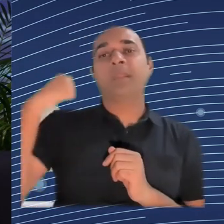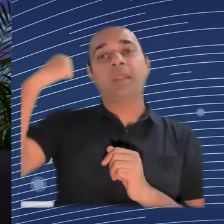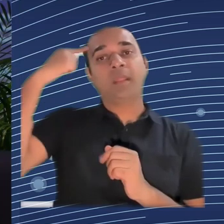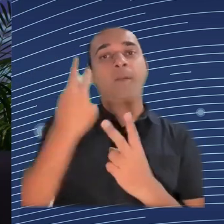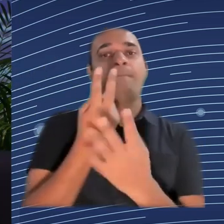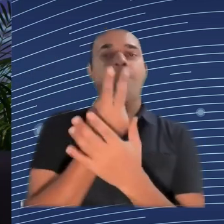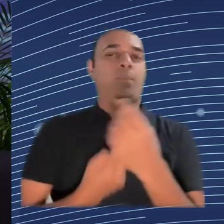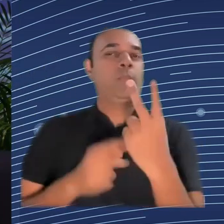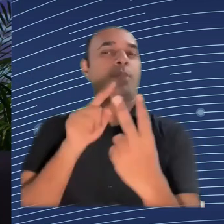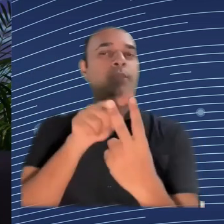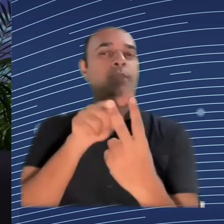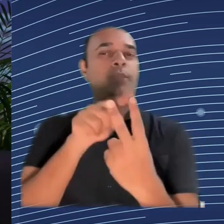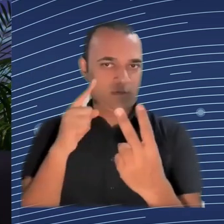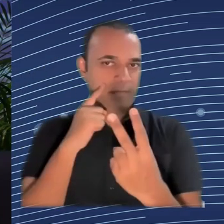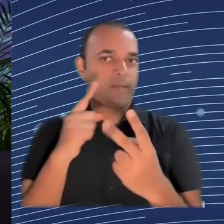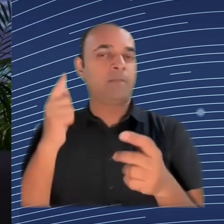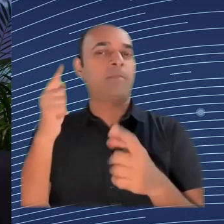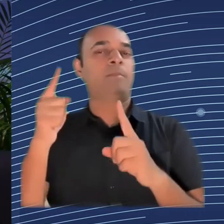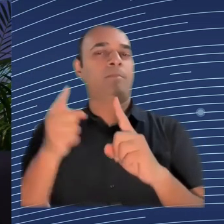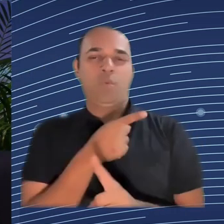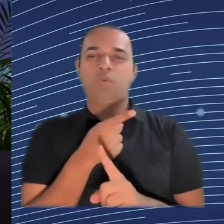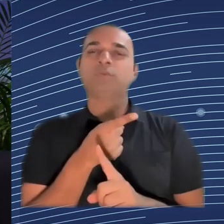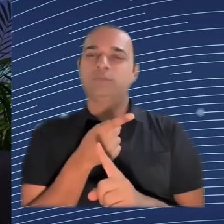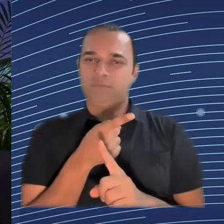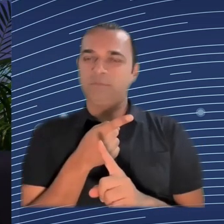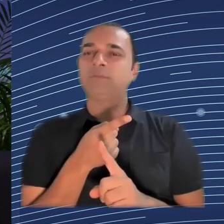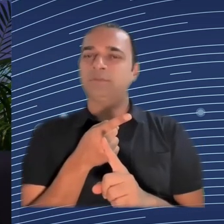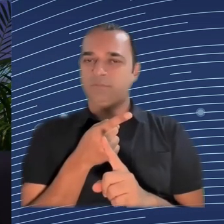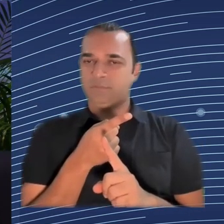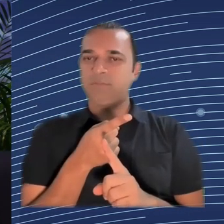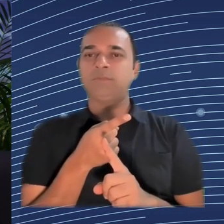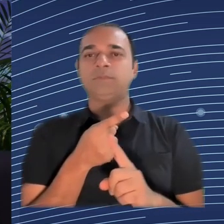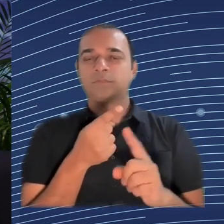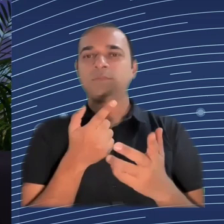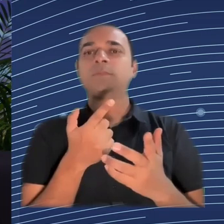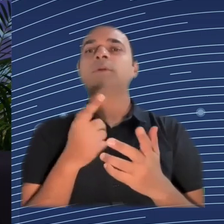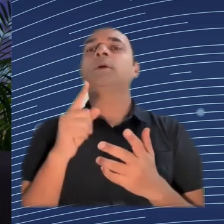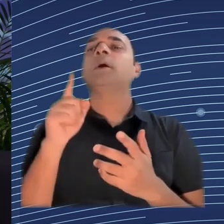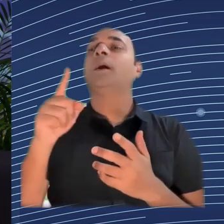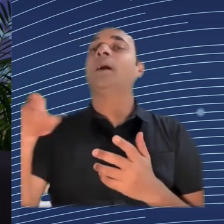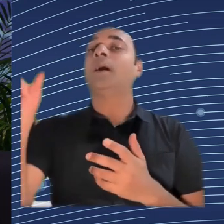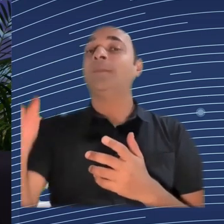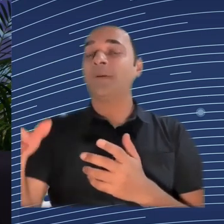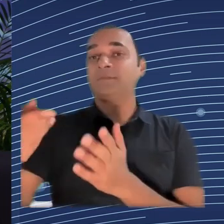at the workplace. And this is potentially the missing link from the context to our discussions now. It's about the